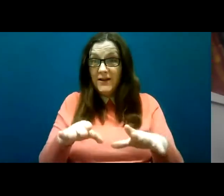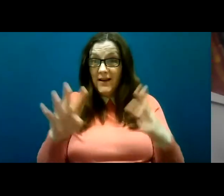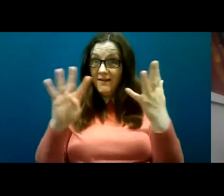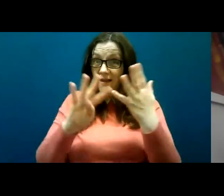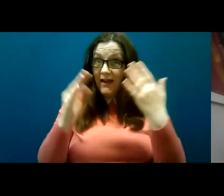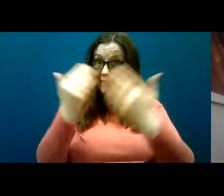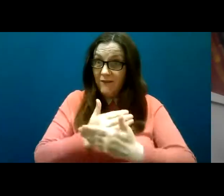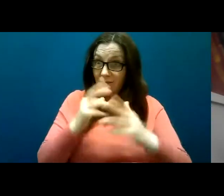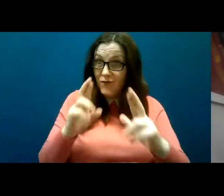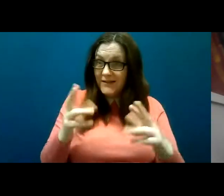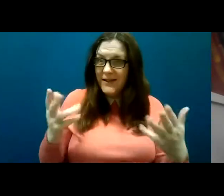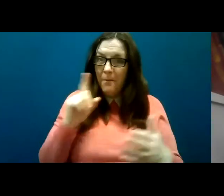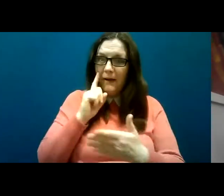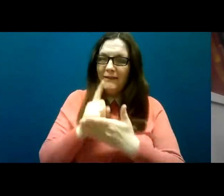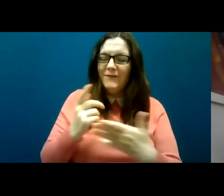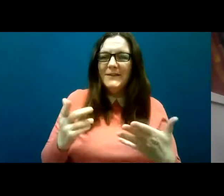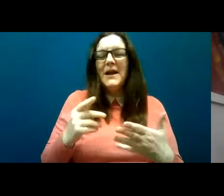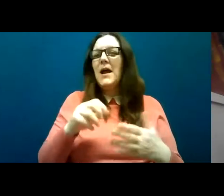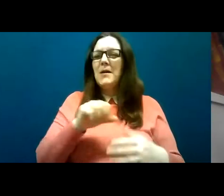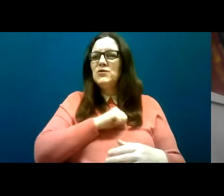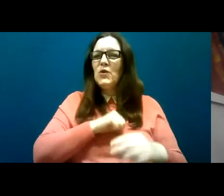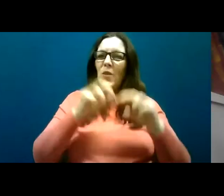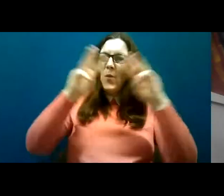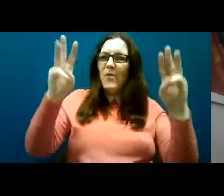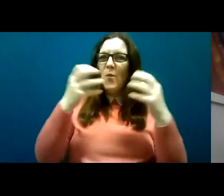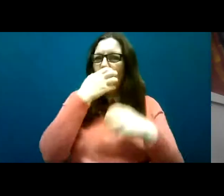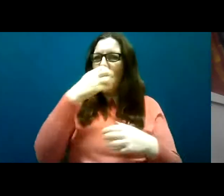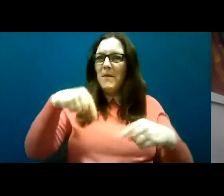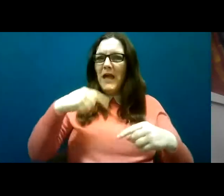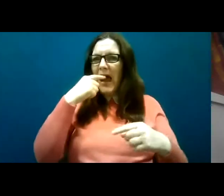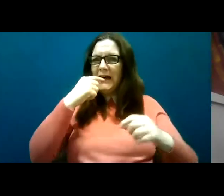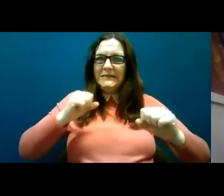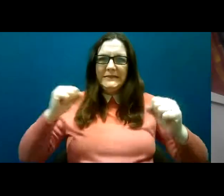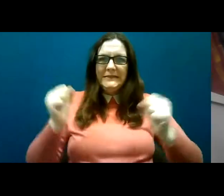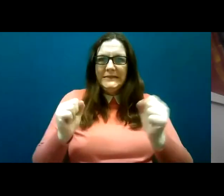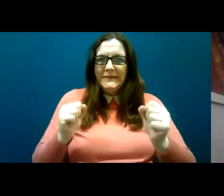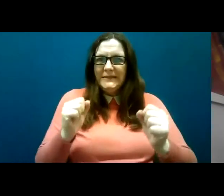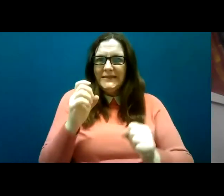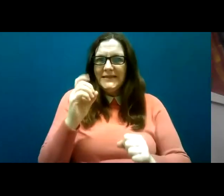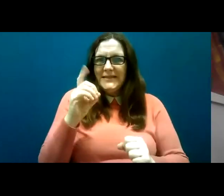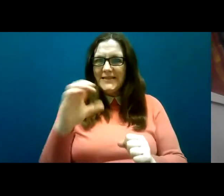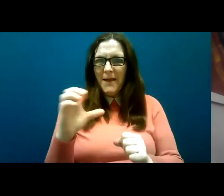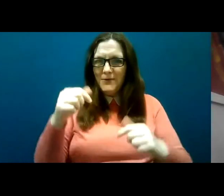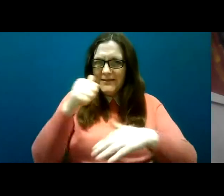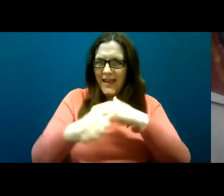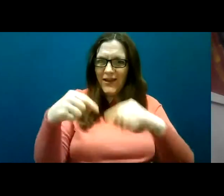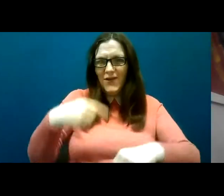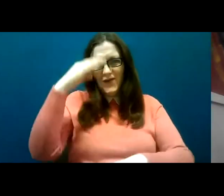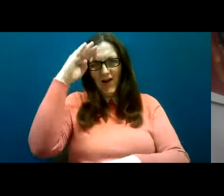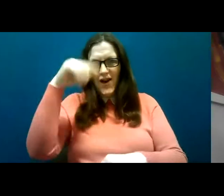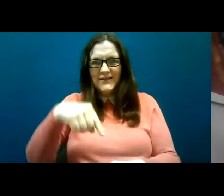evening. And where the weather, I'm sure, is a lot warmer than our cool December day in Ireland.